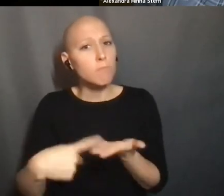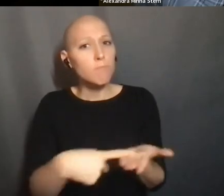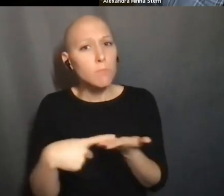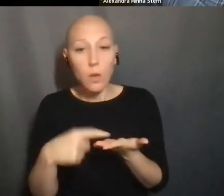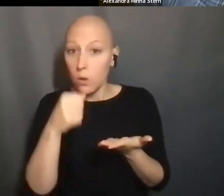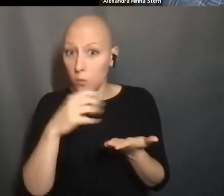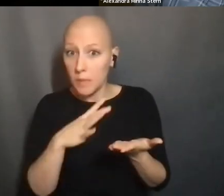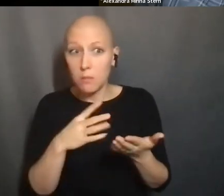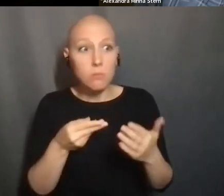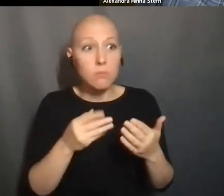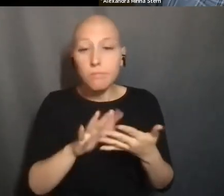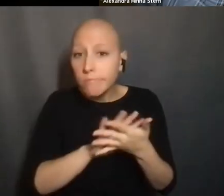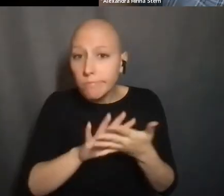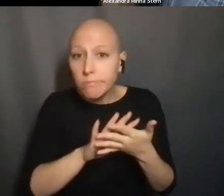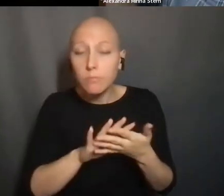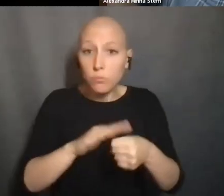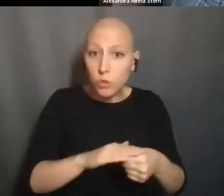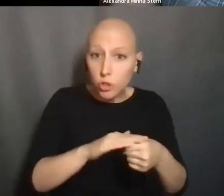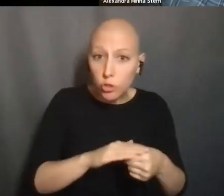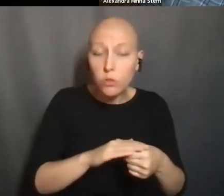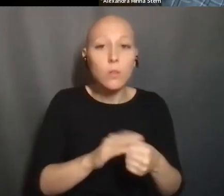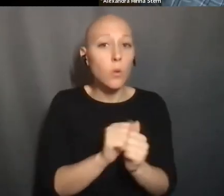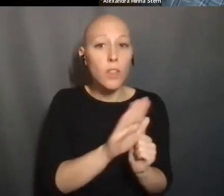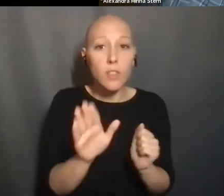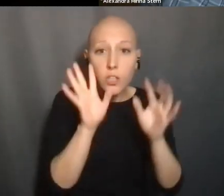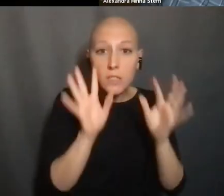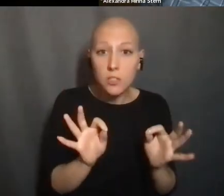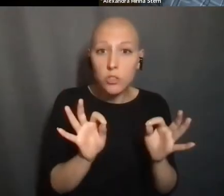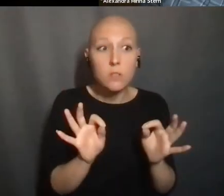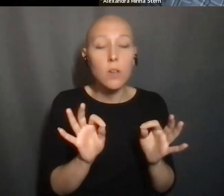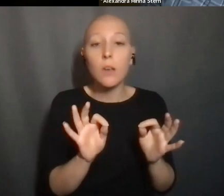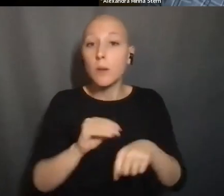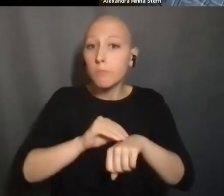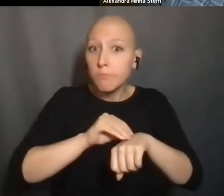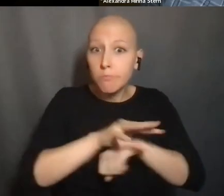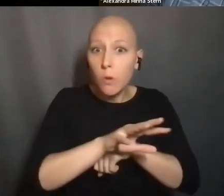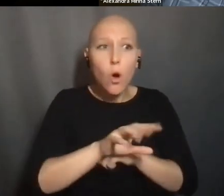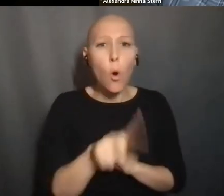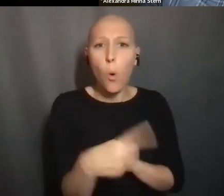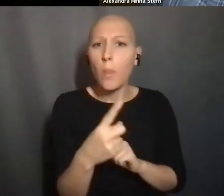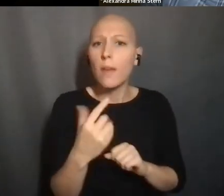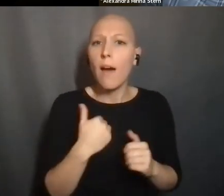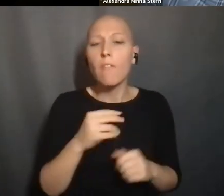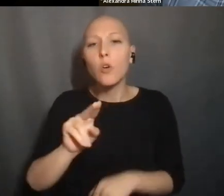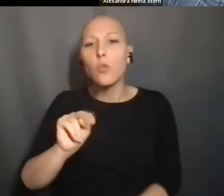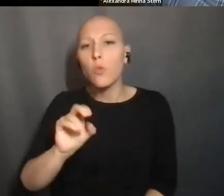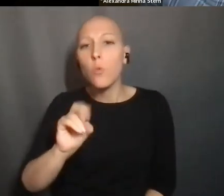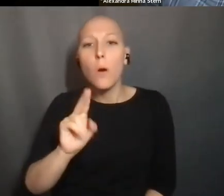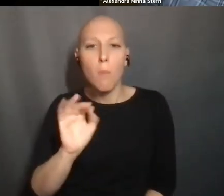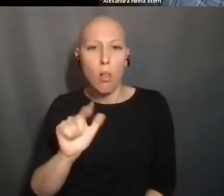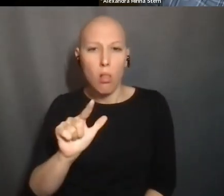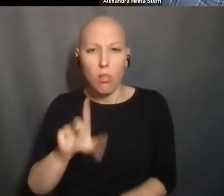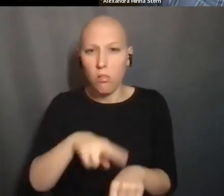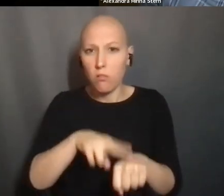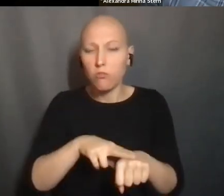IN THEIR REPRODUCTIVE DECISIONS TO HAVE ONLY NORMAL CHILDREN AND WHO IS DECIDING WHO IS NORMAL. AT THE SAME TIME THE